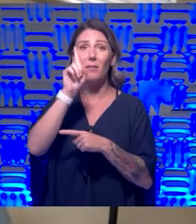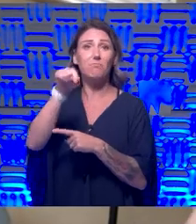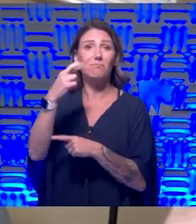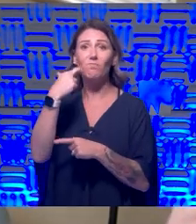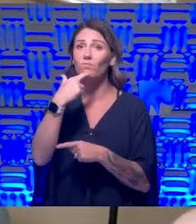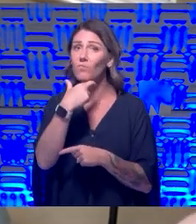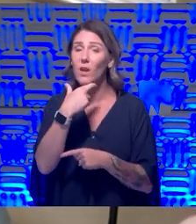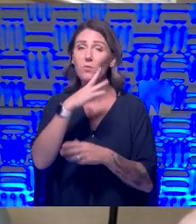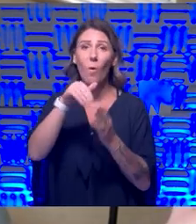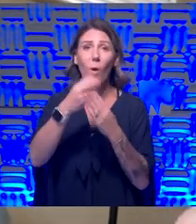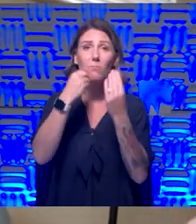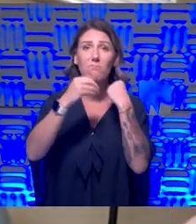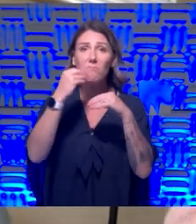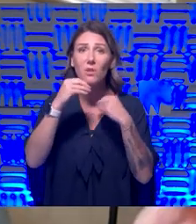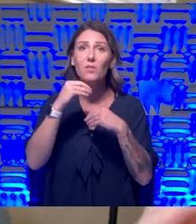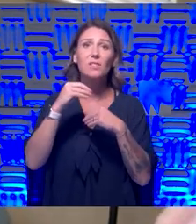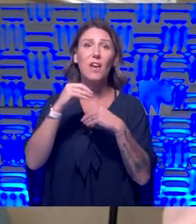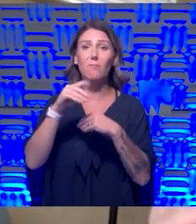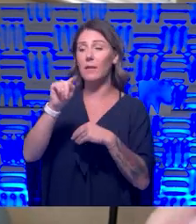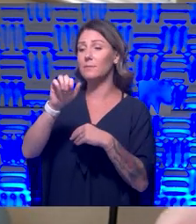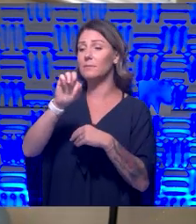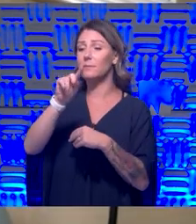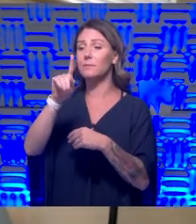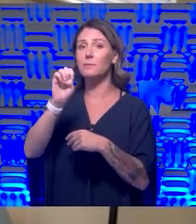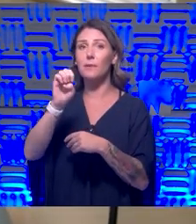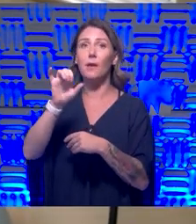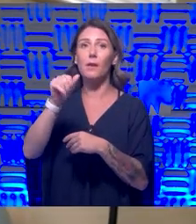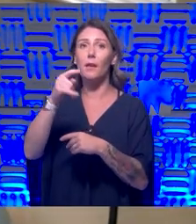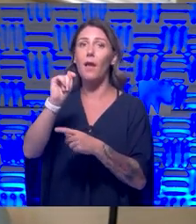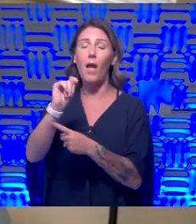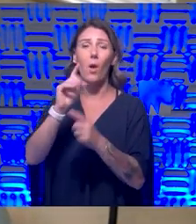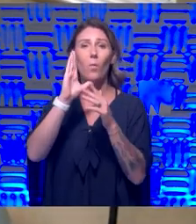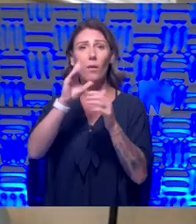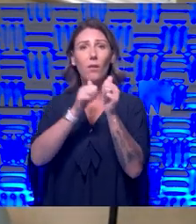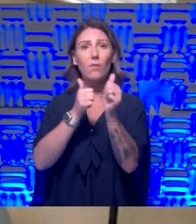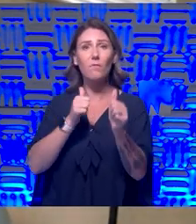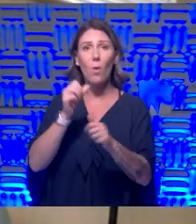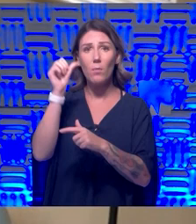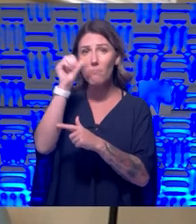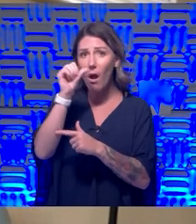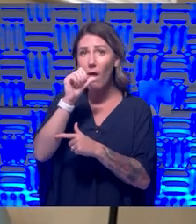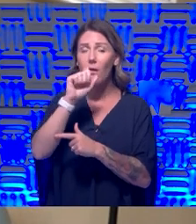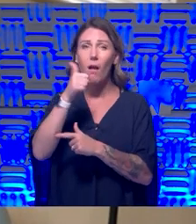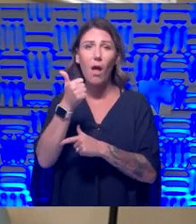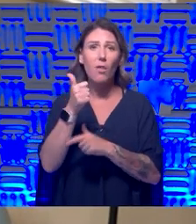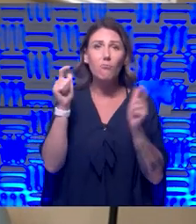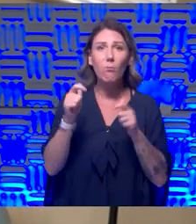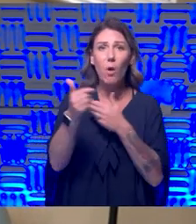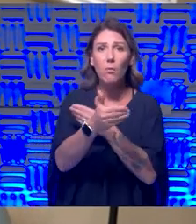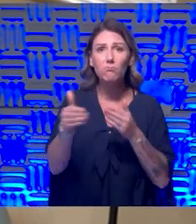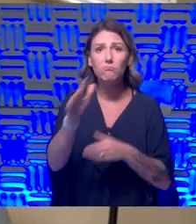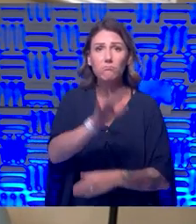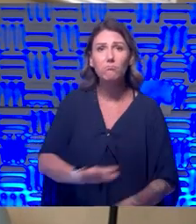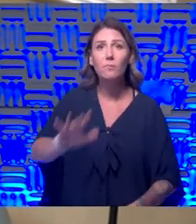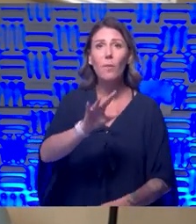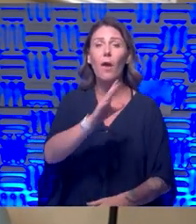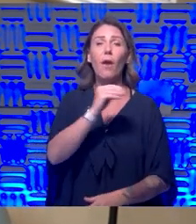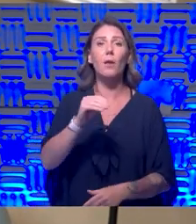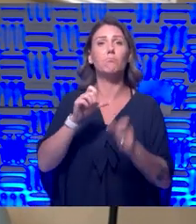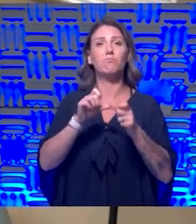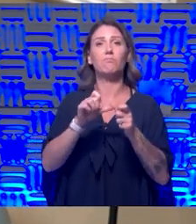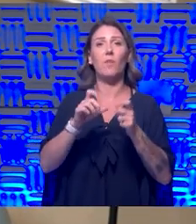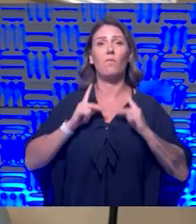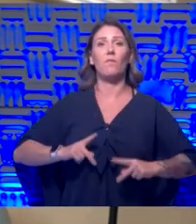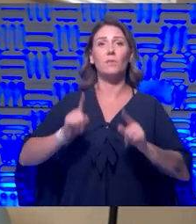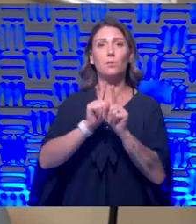avoid bars, restaurants, or other confined spaces. And really, it's going to be continued physical distancing with